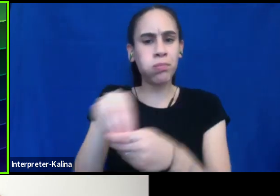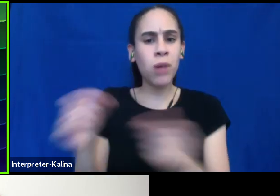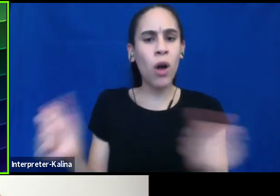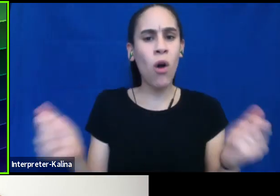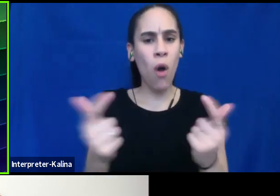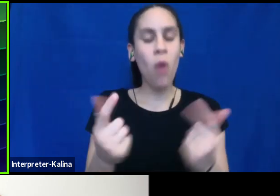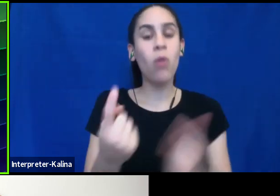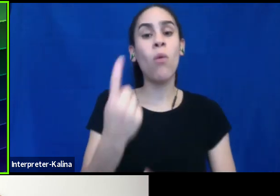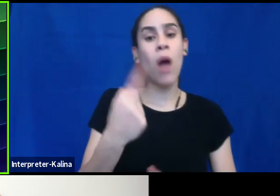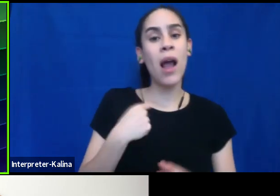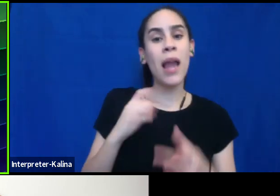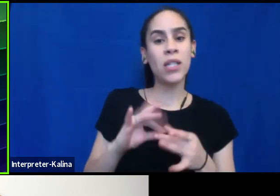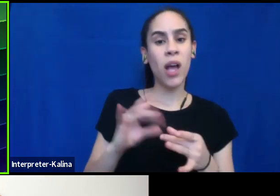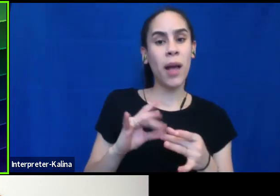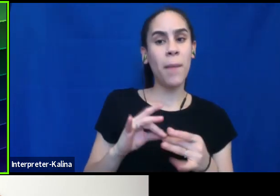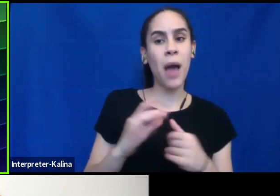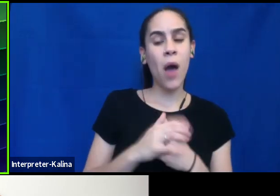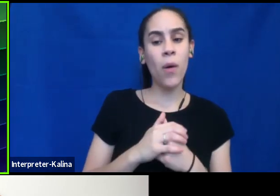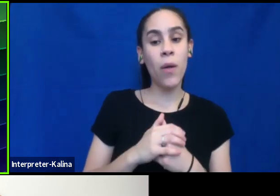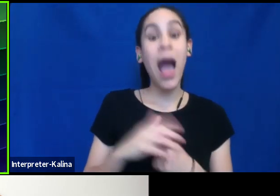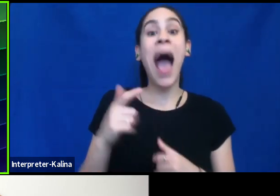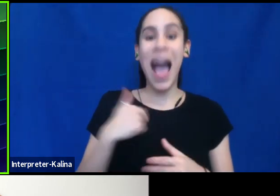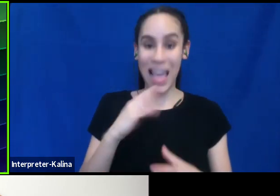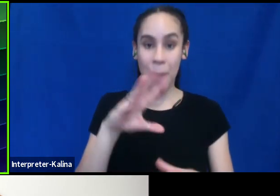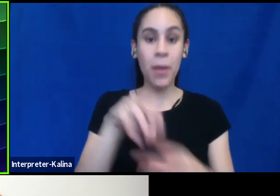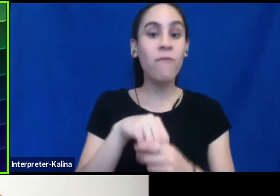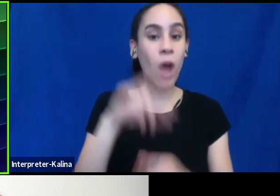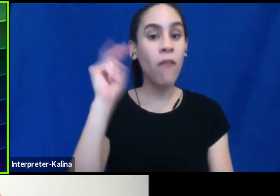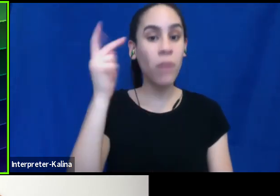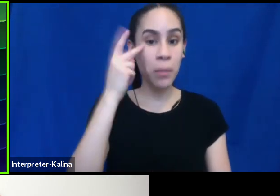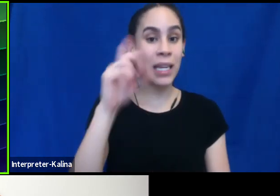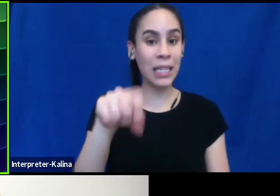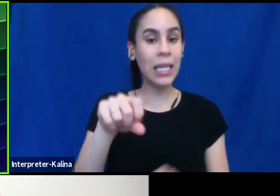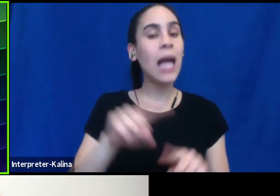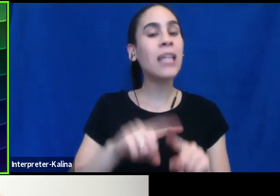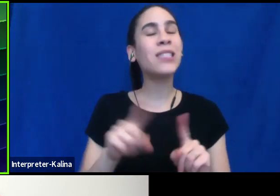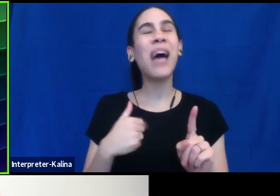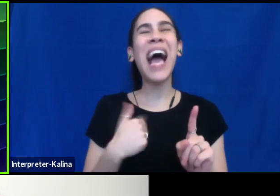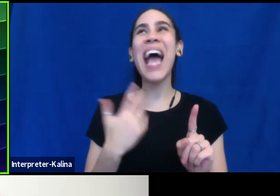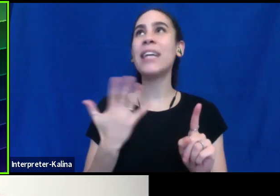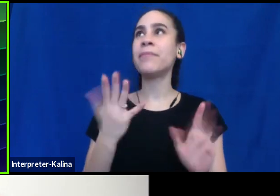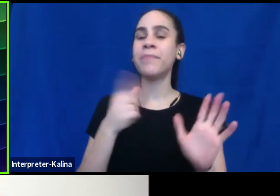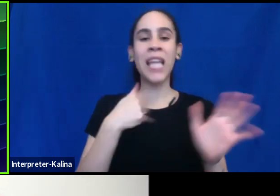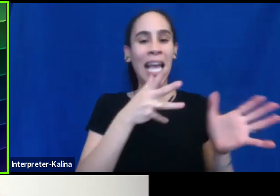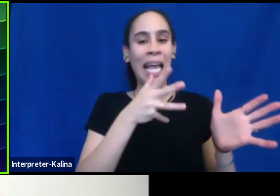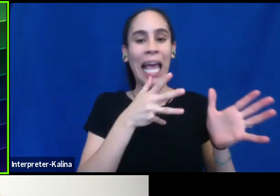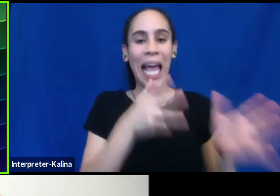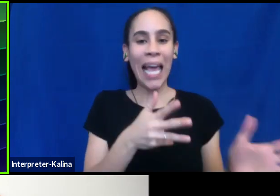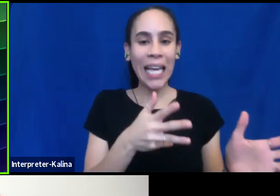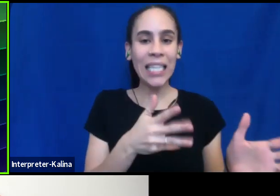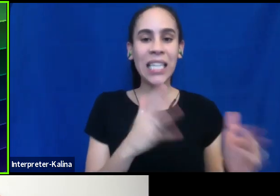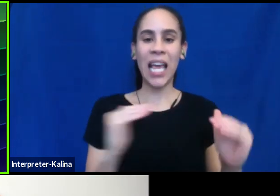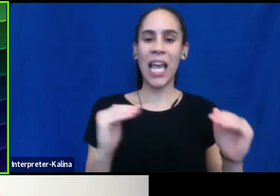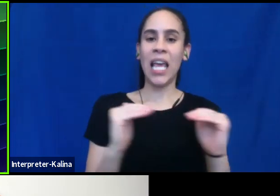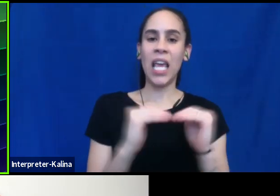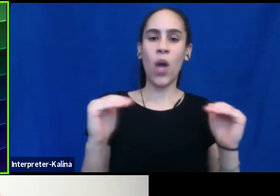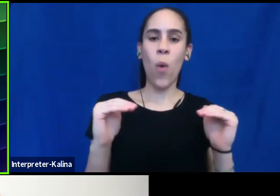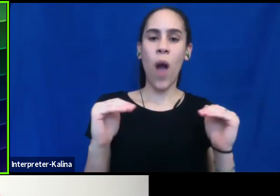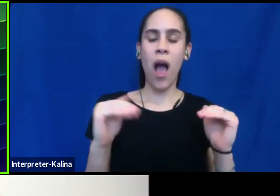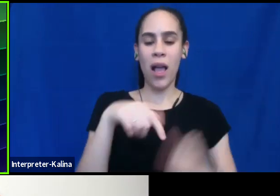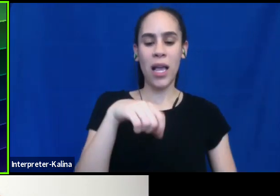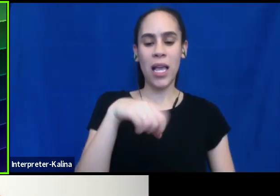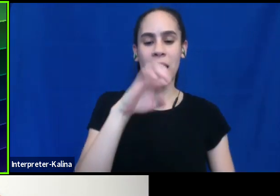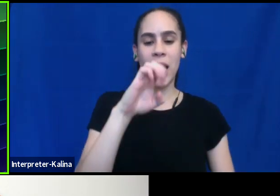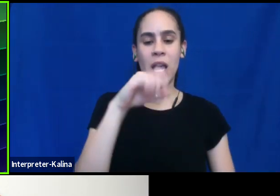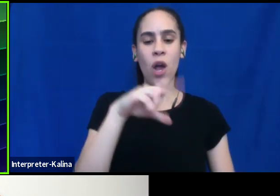um, you know, I, I am involved politically, but, but I really hate the, um, the equality and justice day that we have here